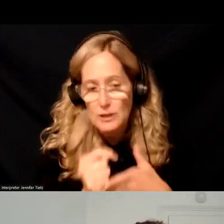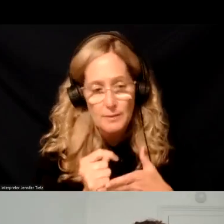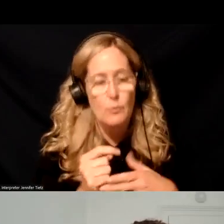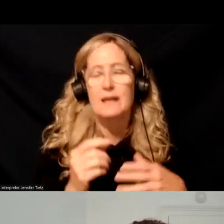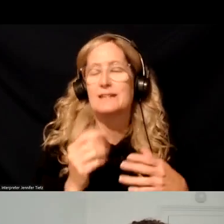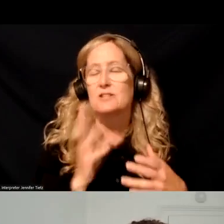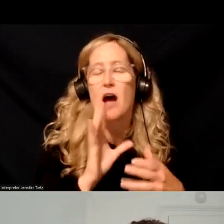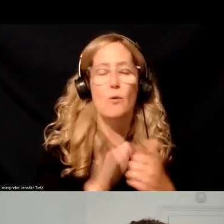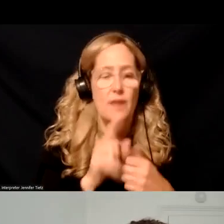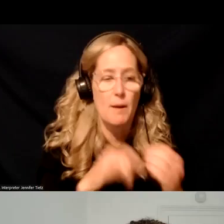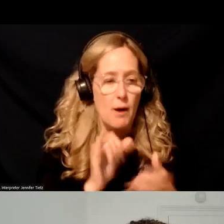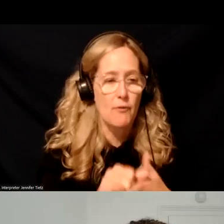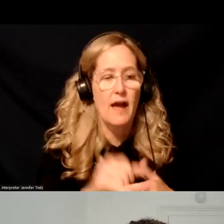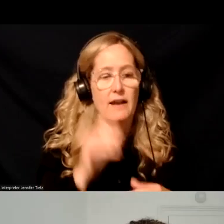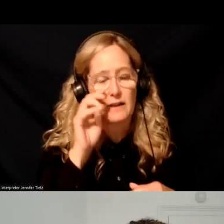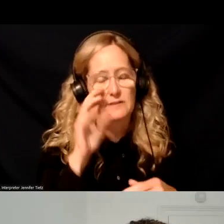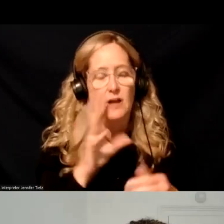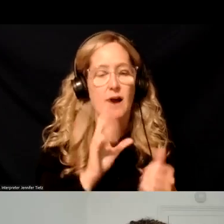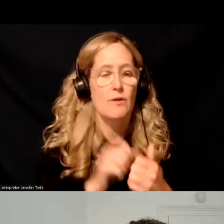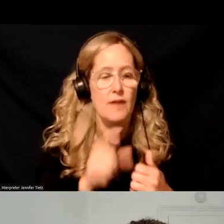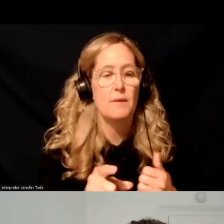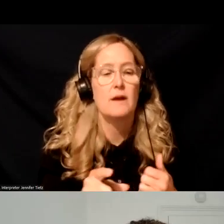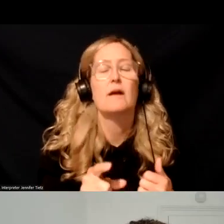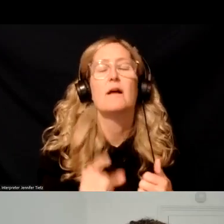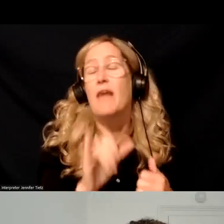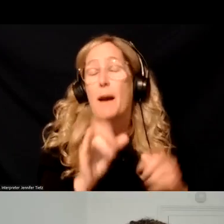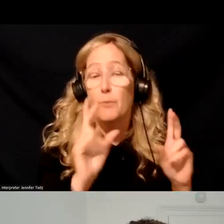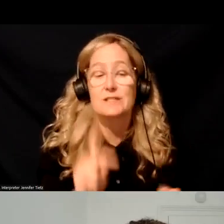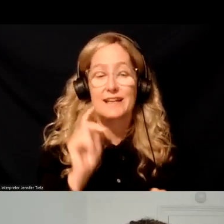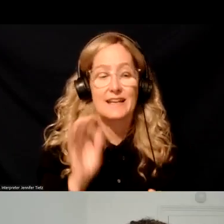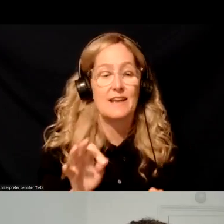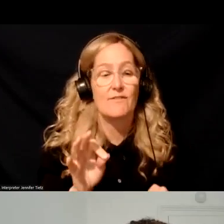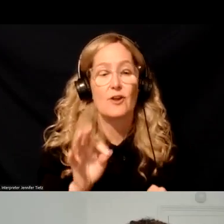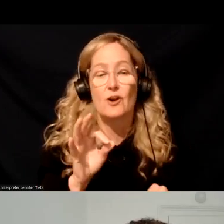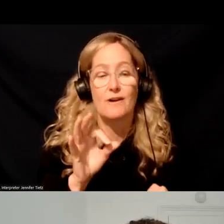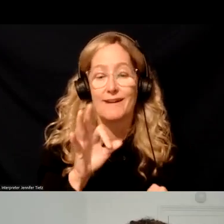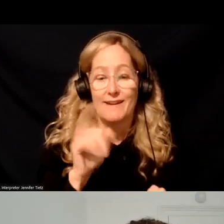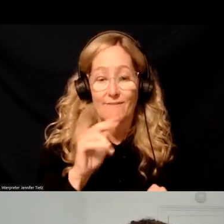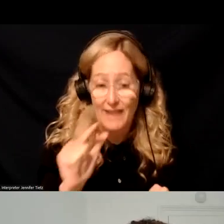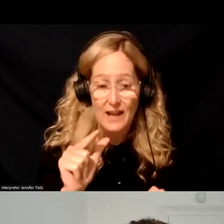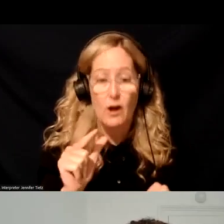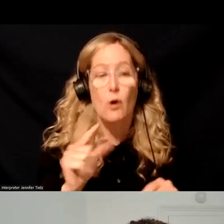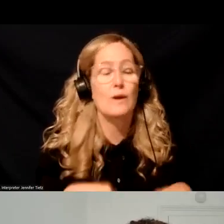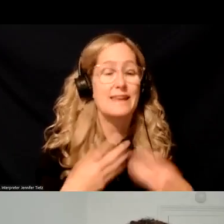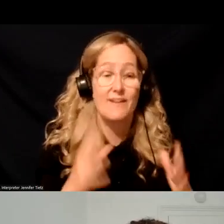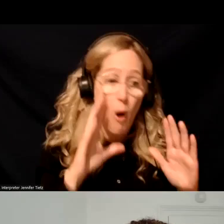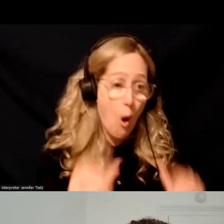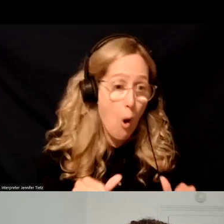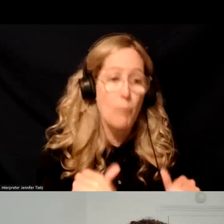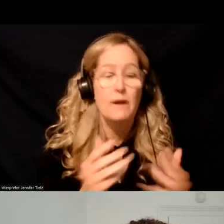straight there. And also if that, you know, person is a fatal, we're offering hope, you know,